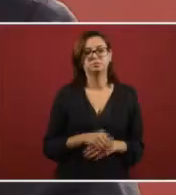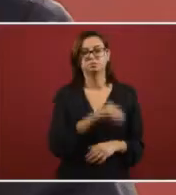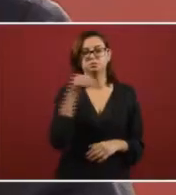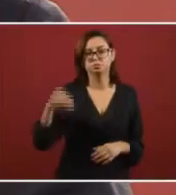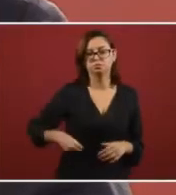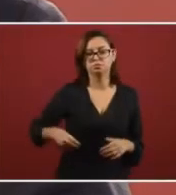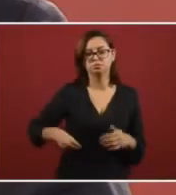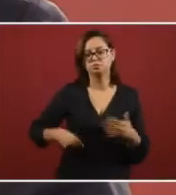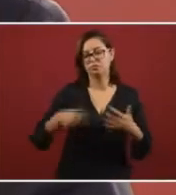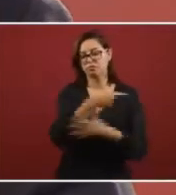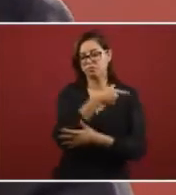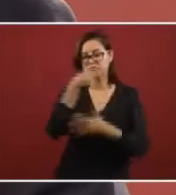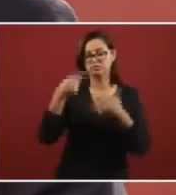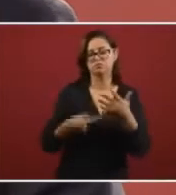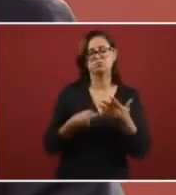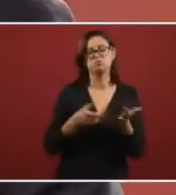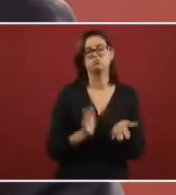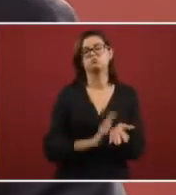exonerated him.